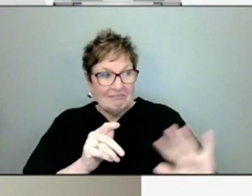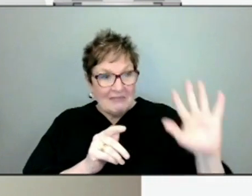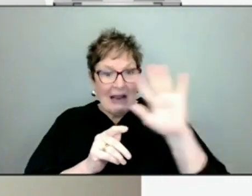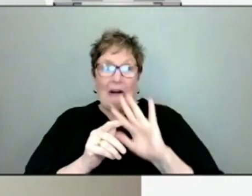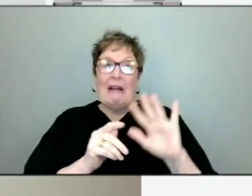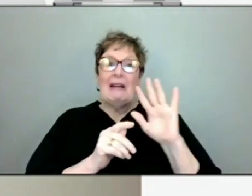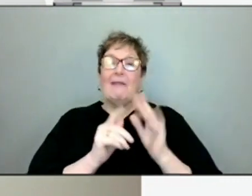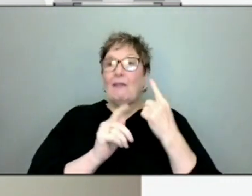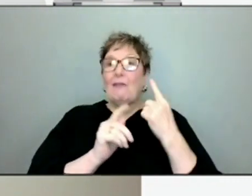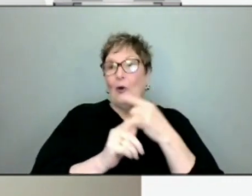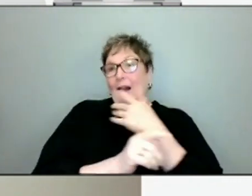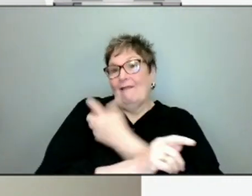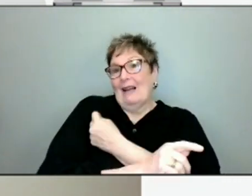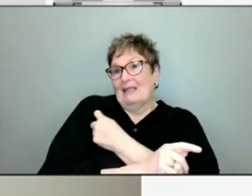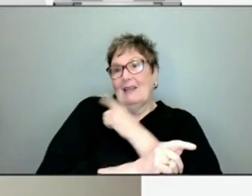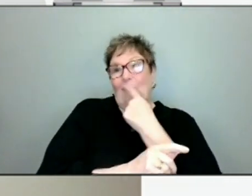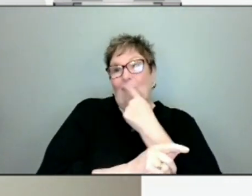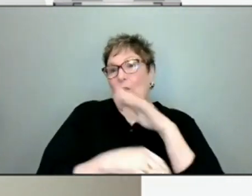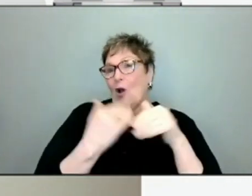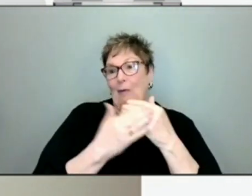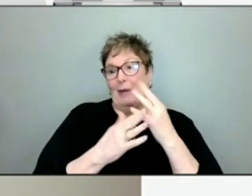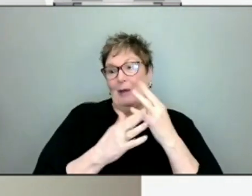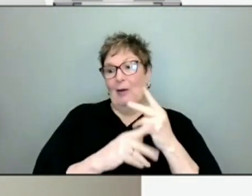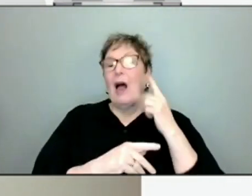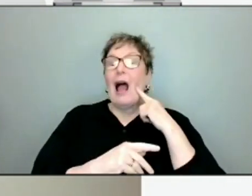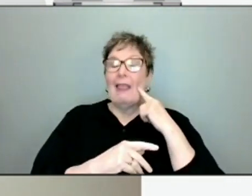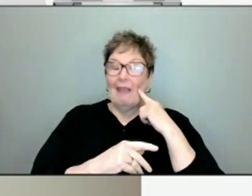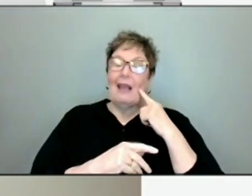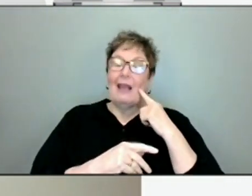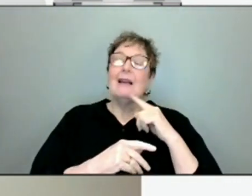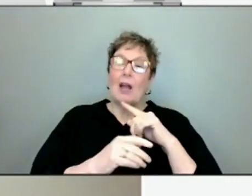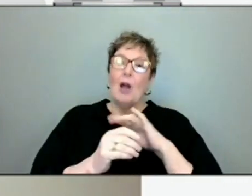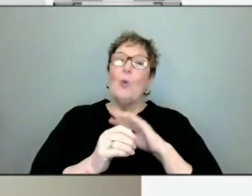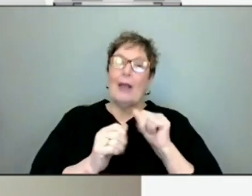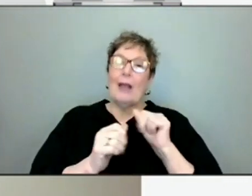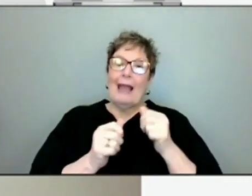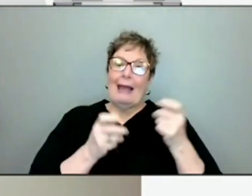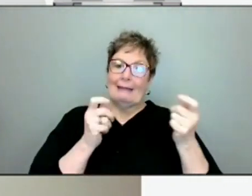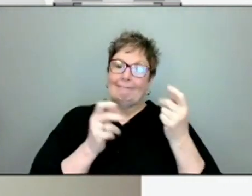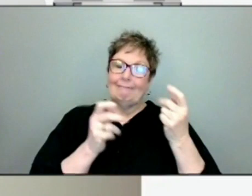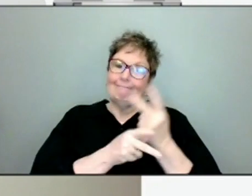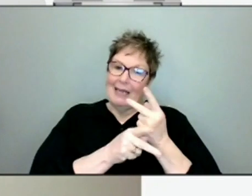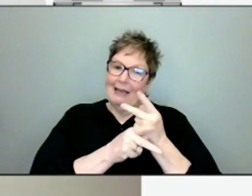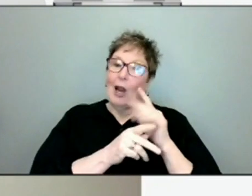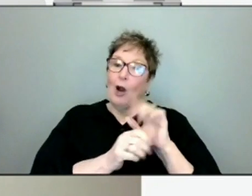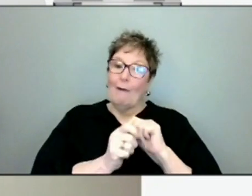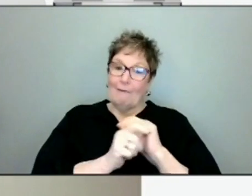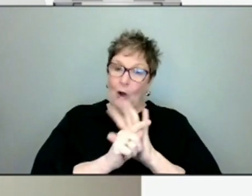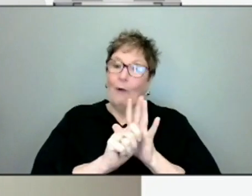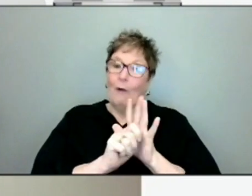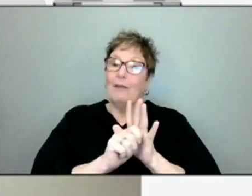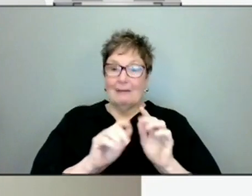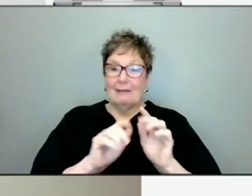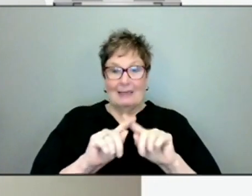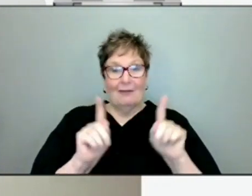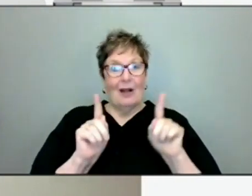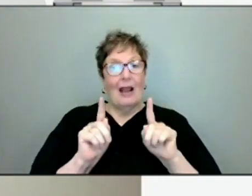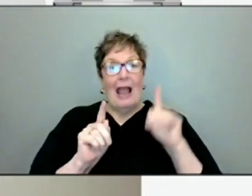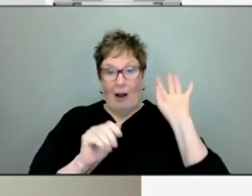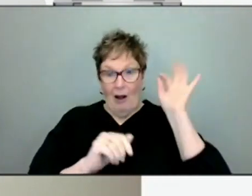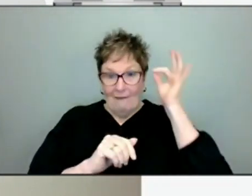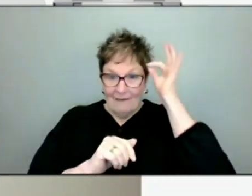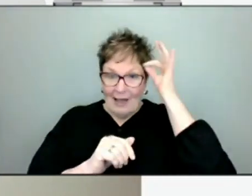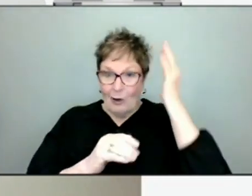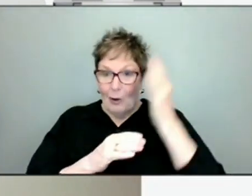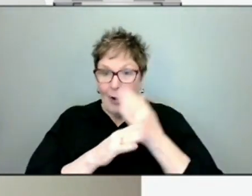vaccine for everybody. I think we will handle COVID differently as a community. And I know our federal partners and state partners all having